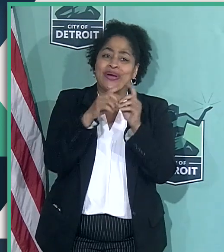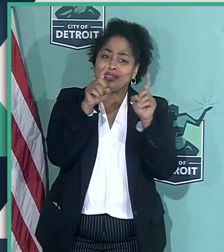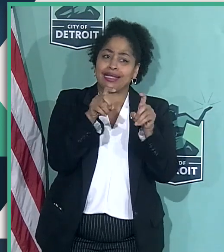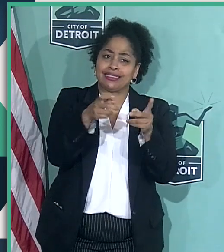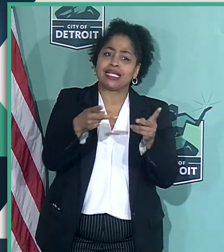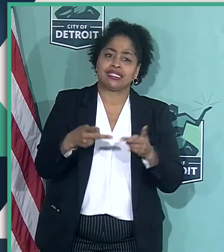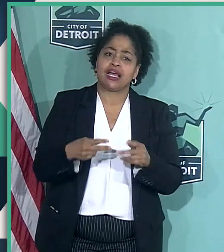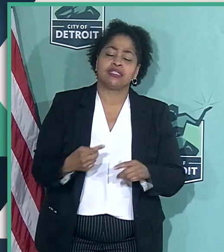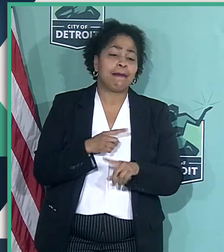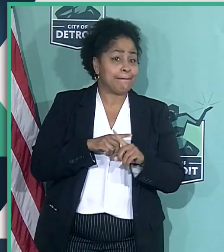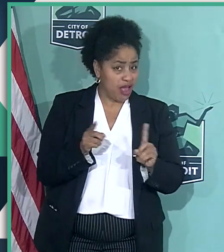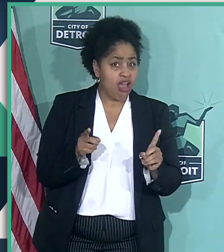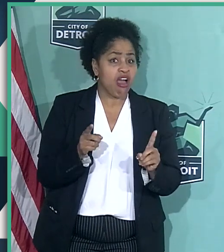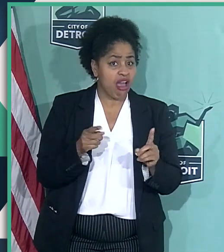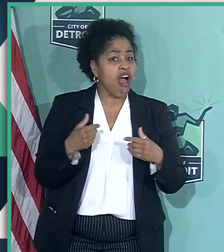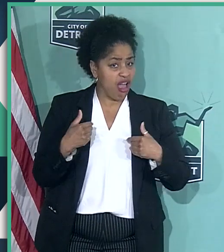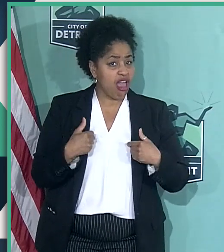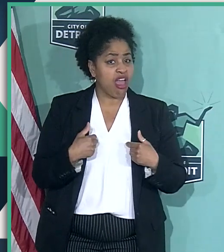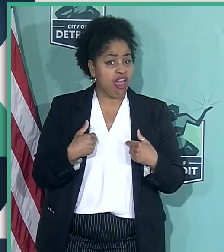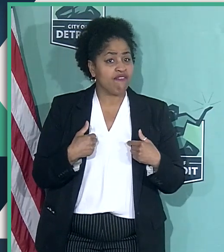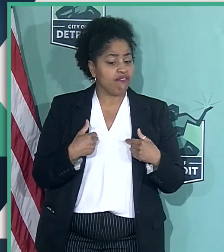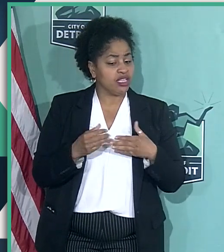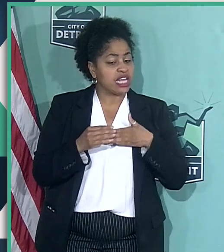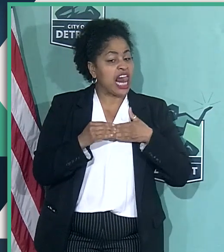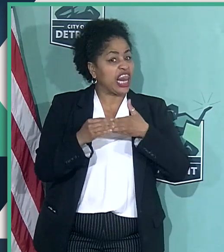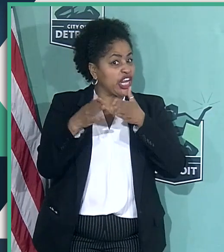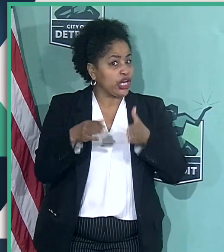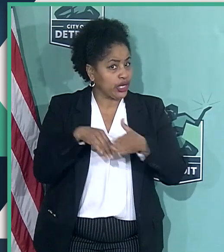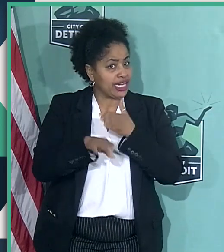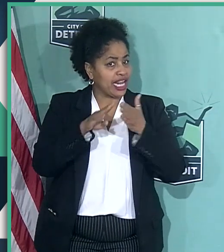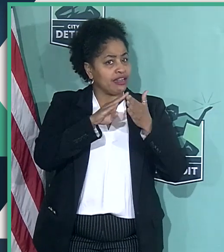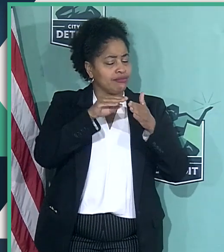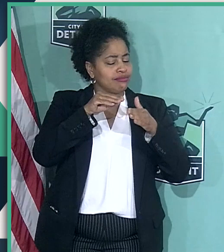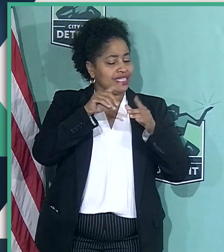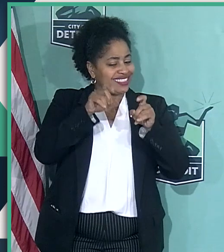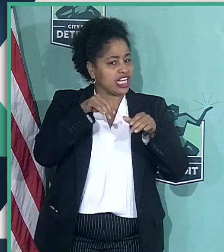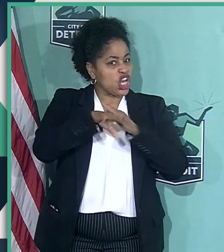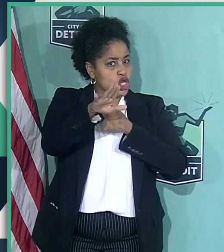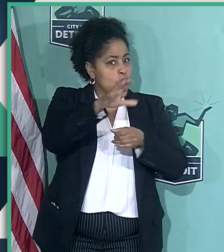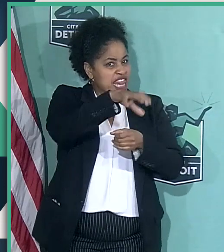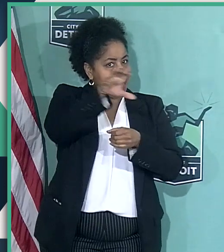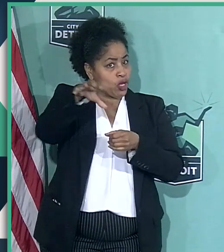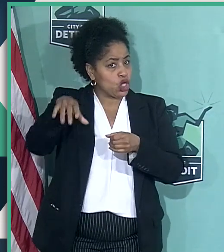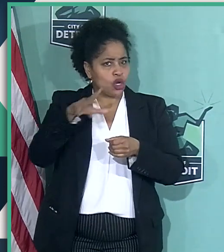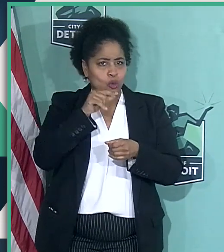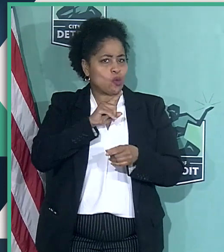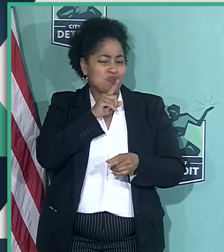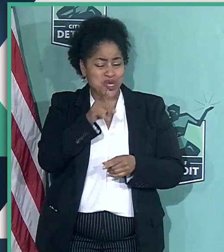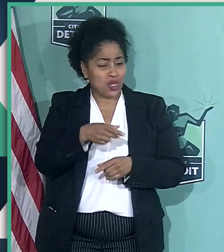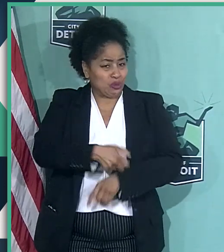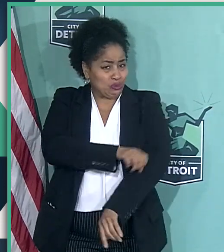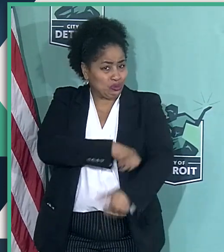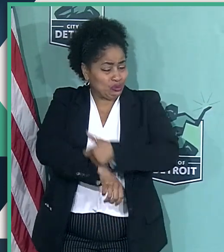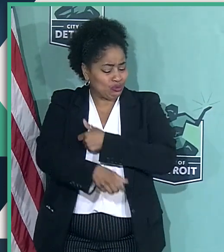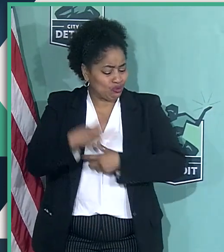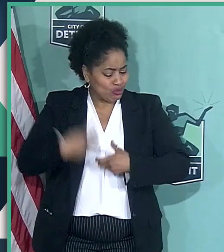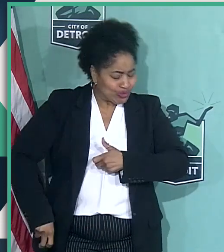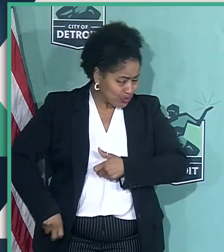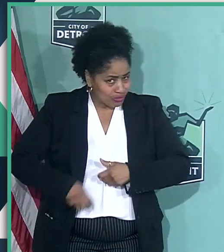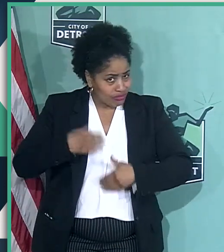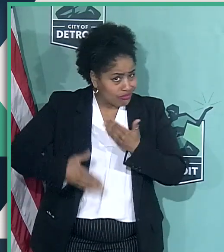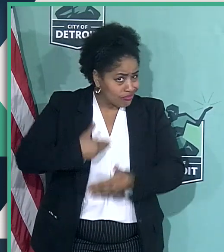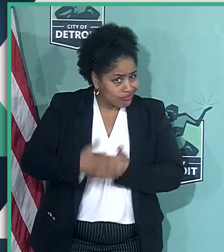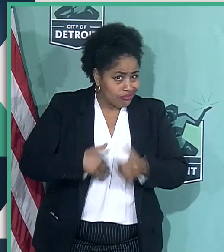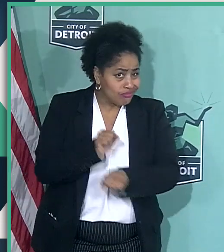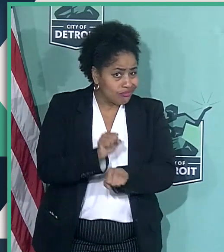there has been a leader in neighborhood testing who's been just relentless in what it has